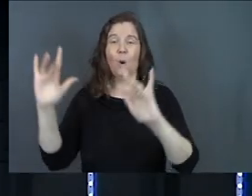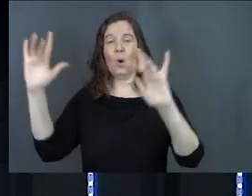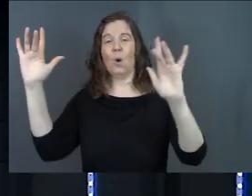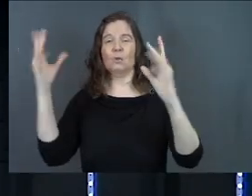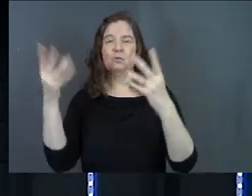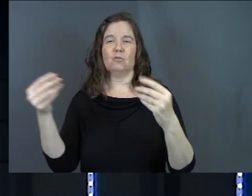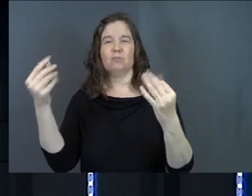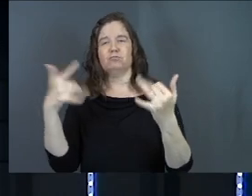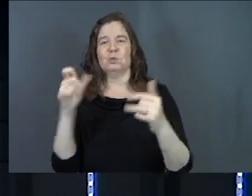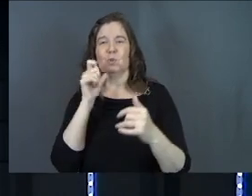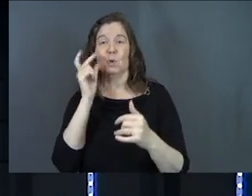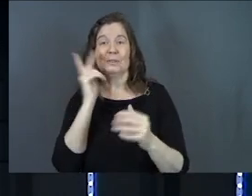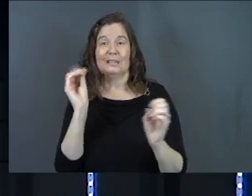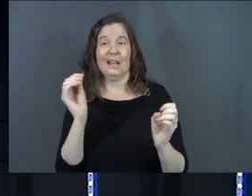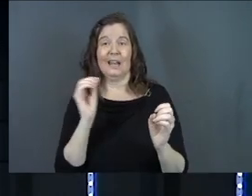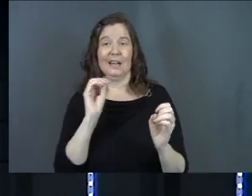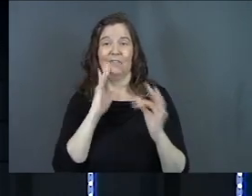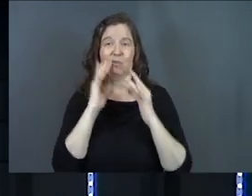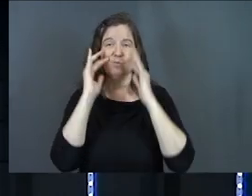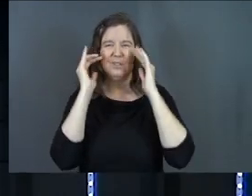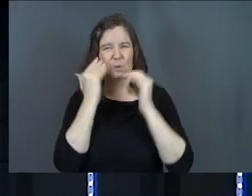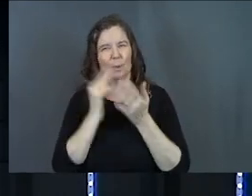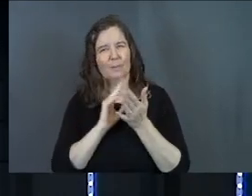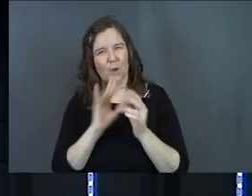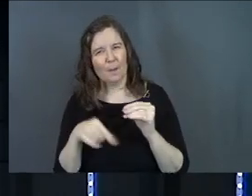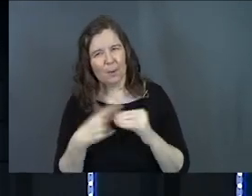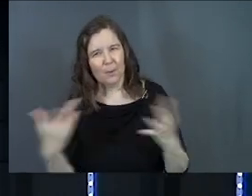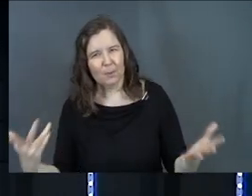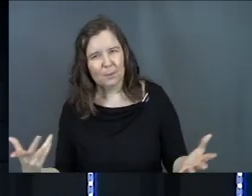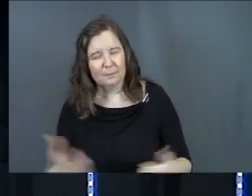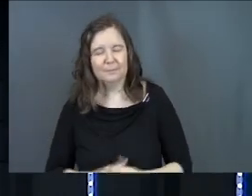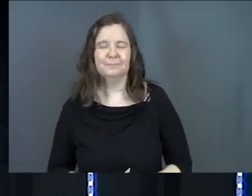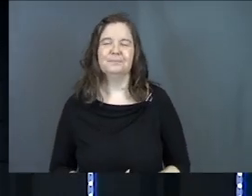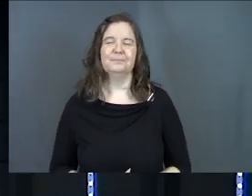glows and softens up and you don't see any of the wrinkles and stuff. You know what I'm talking about.